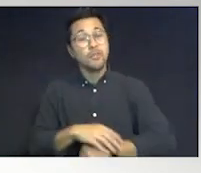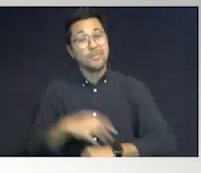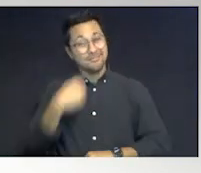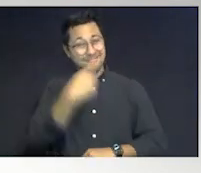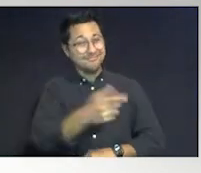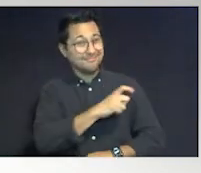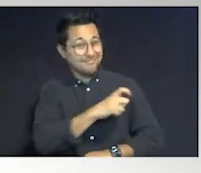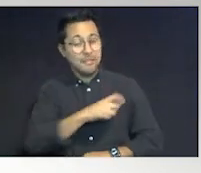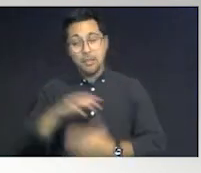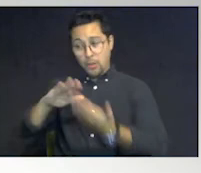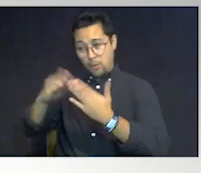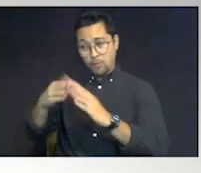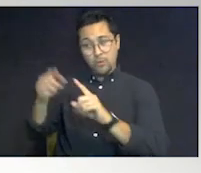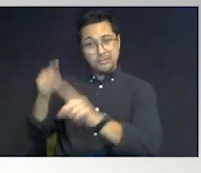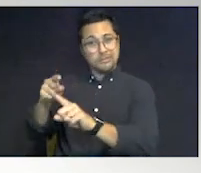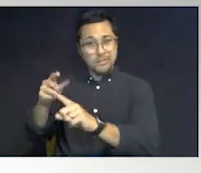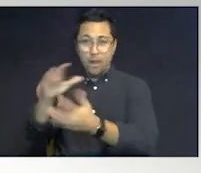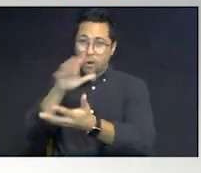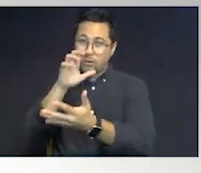this, the community is cruel.